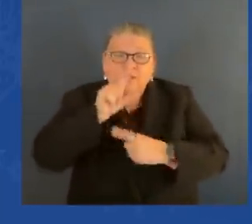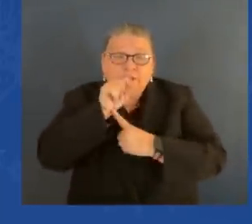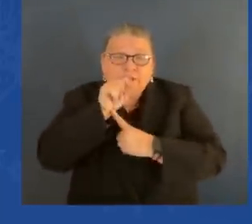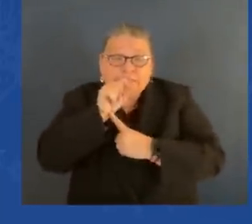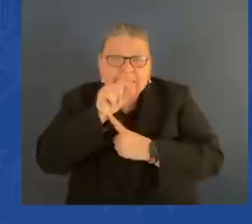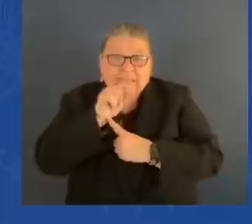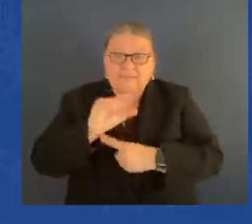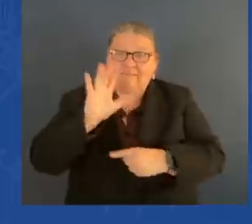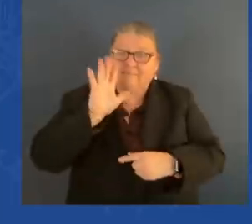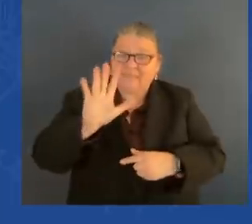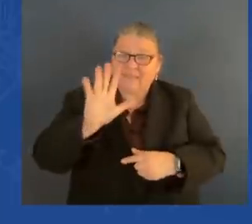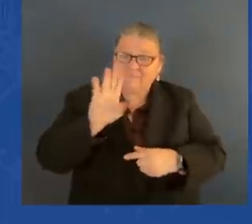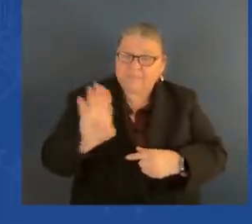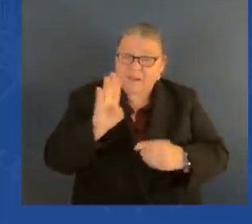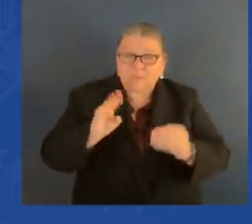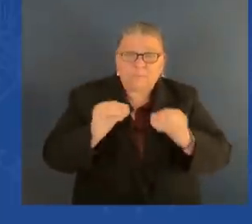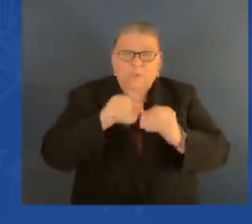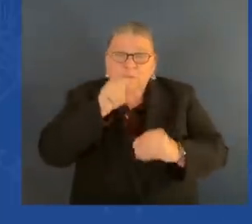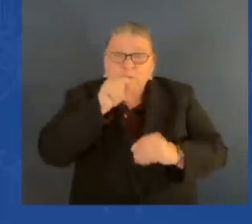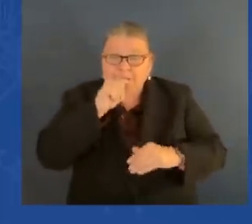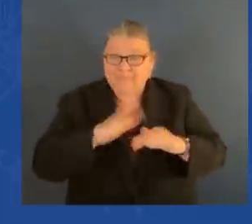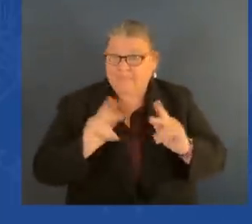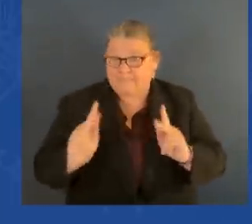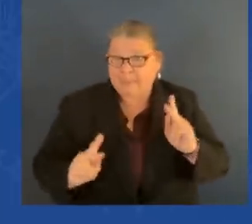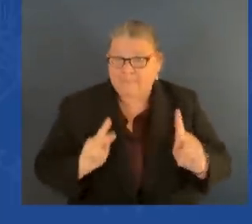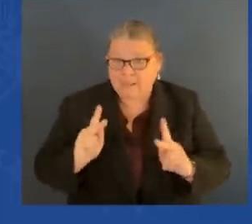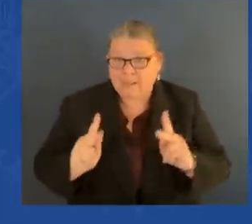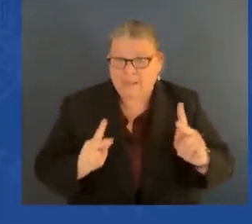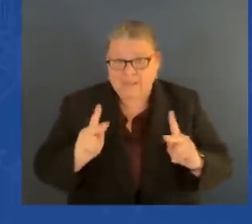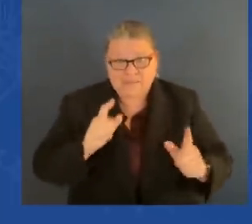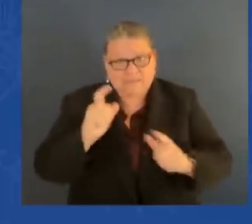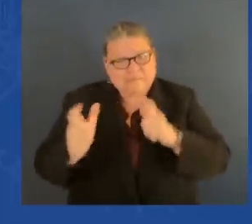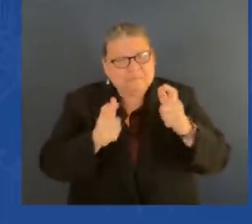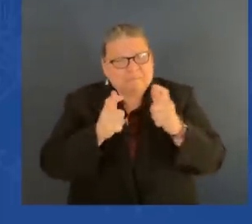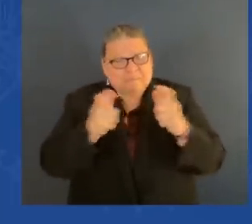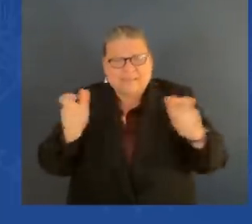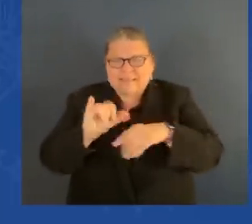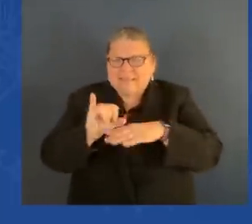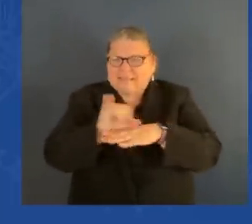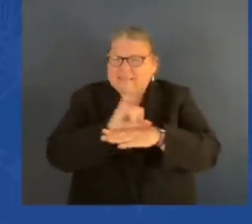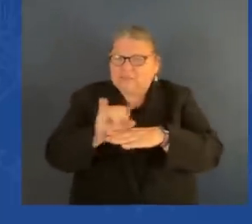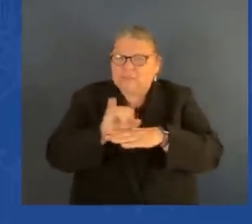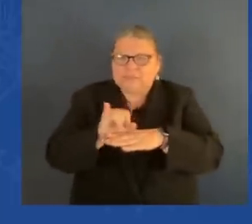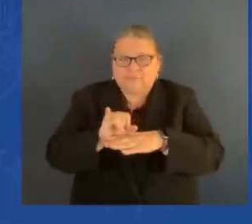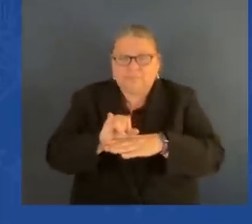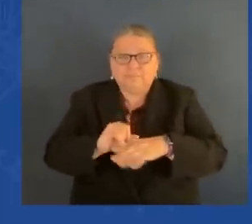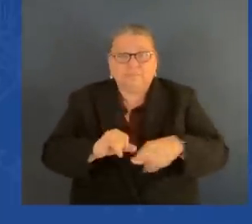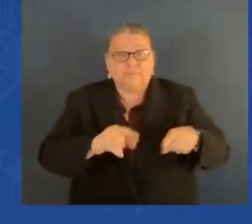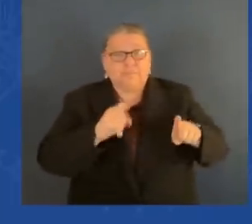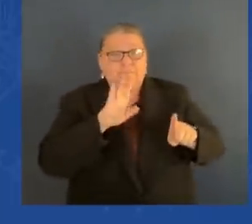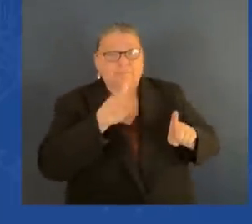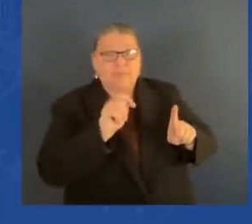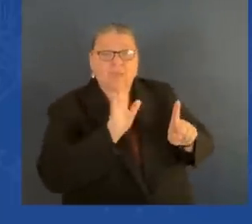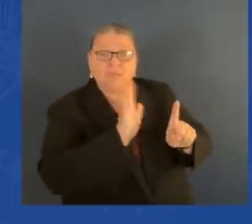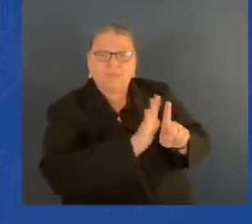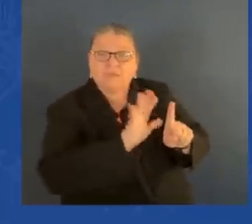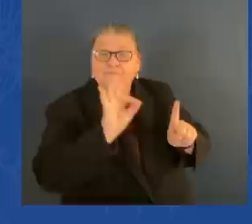And it's the biggest industry. But Fritz was always committed.